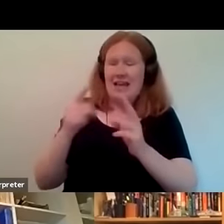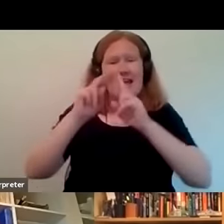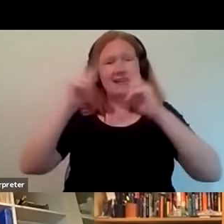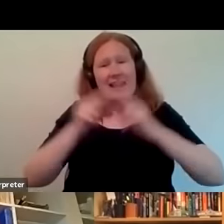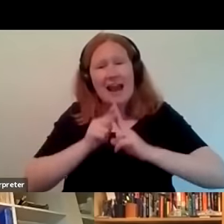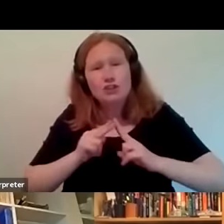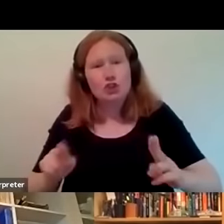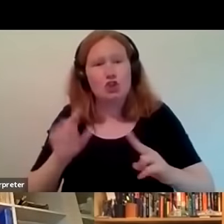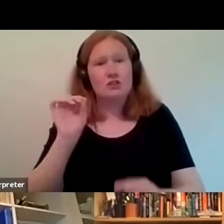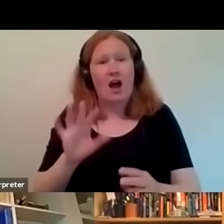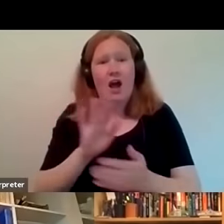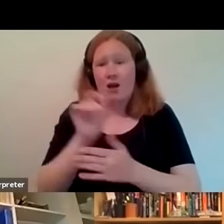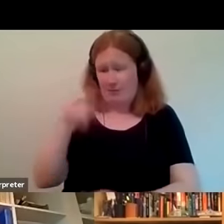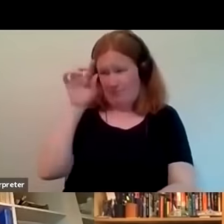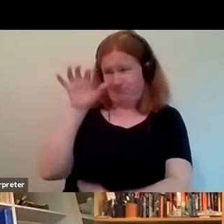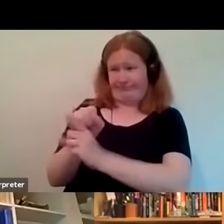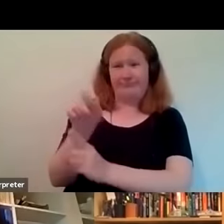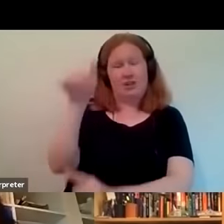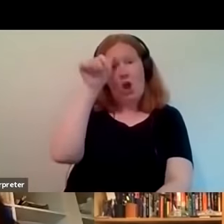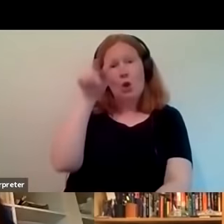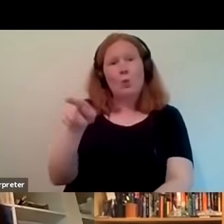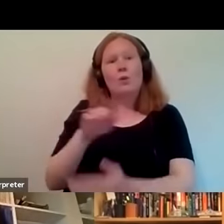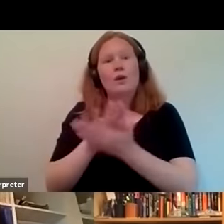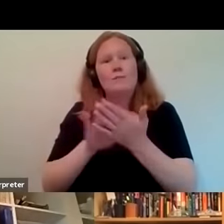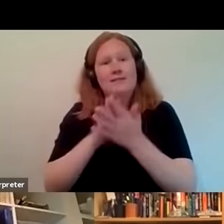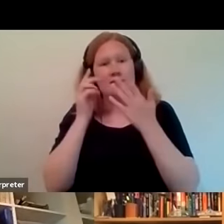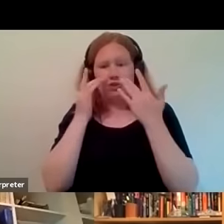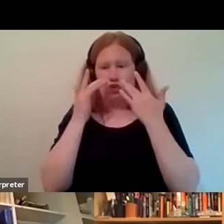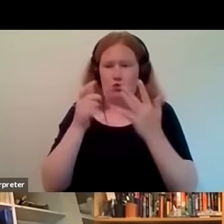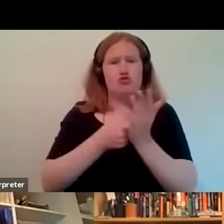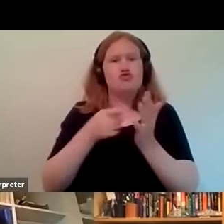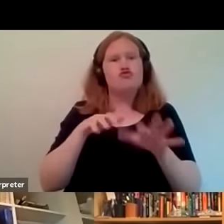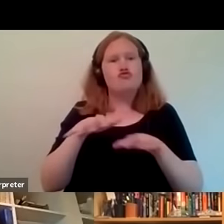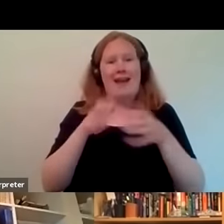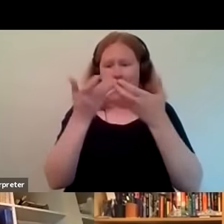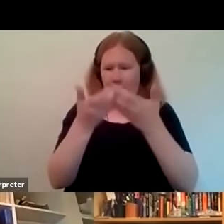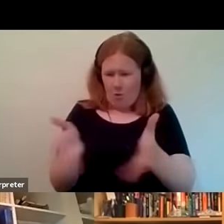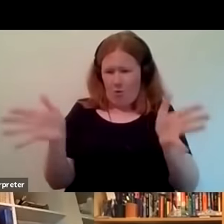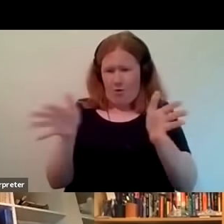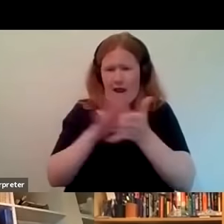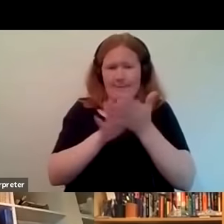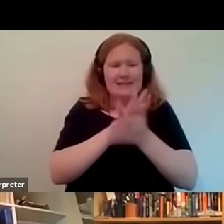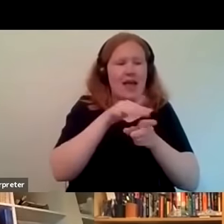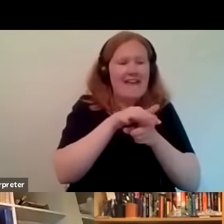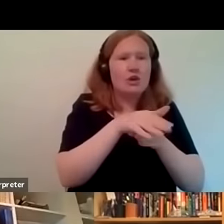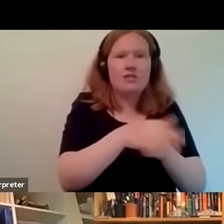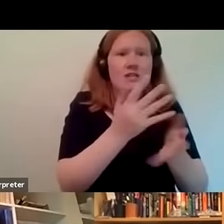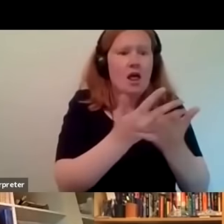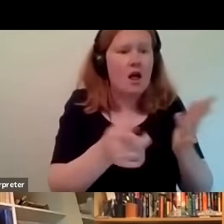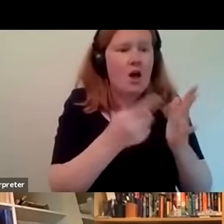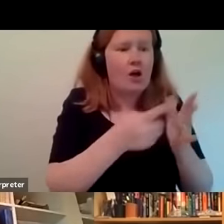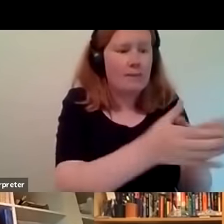stuff but also showing how the genre how the genre of reggae has then gone on to influence the subgenres genres